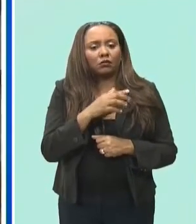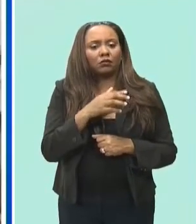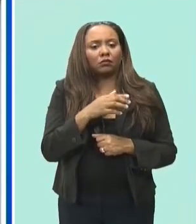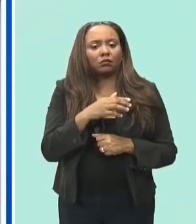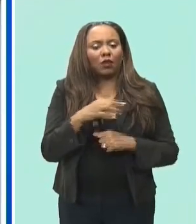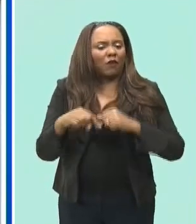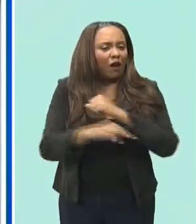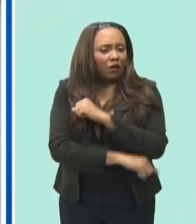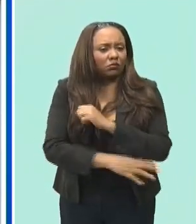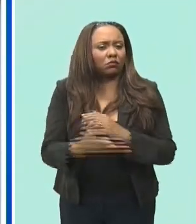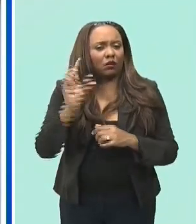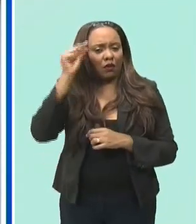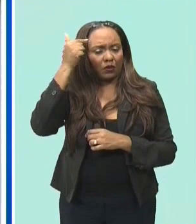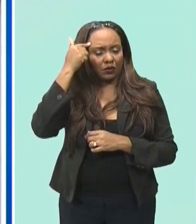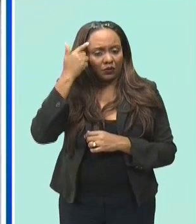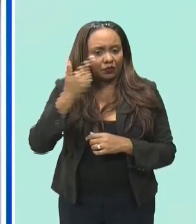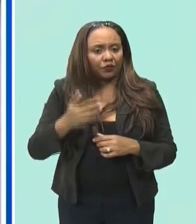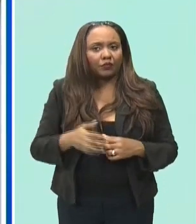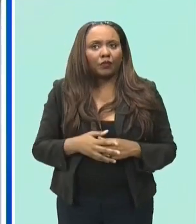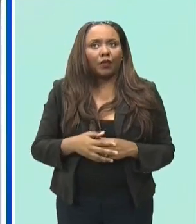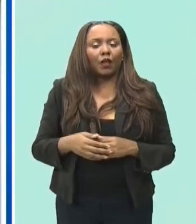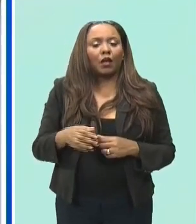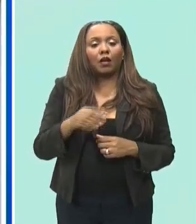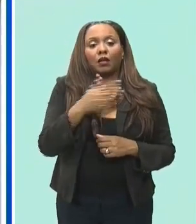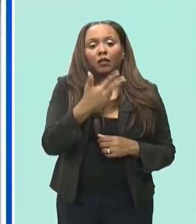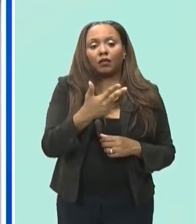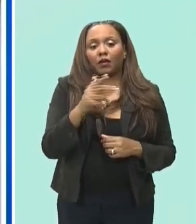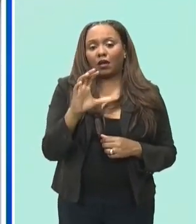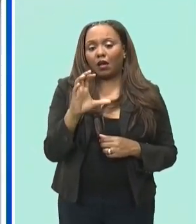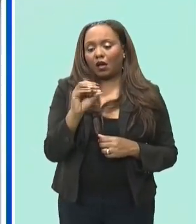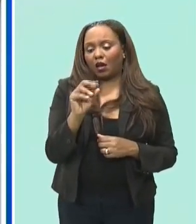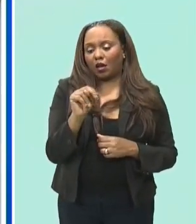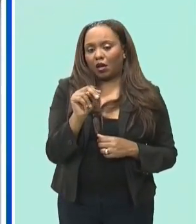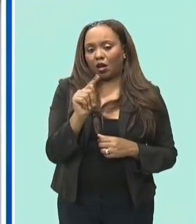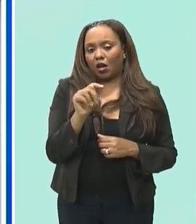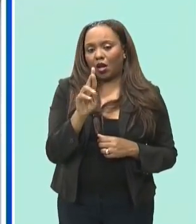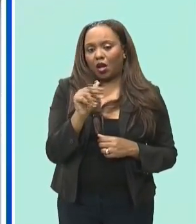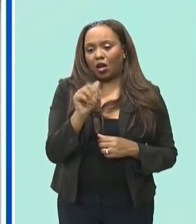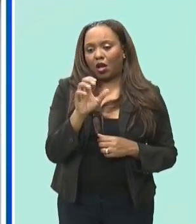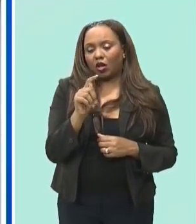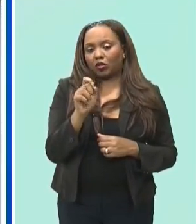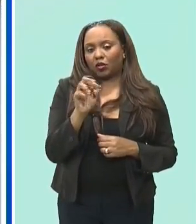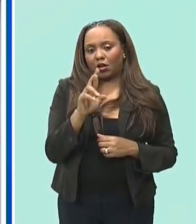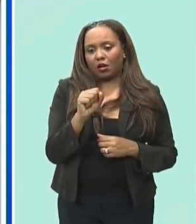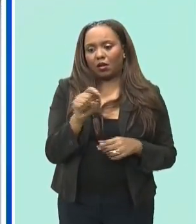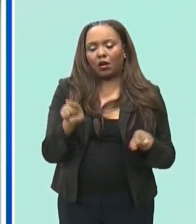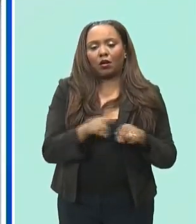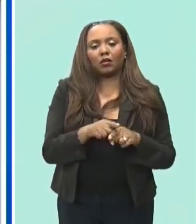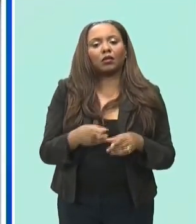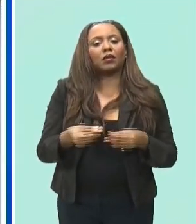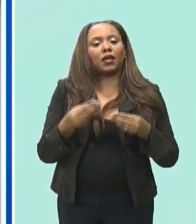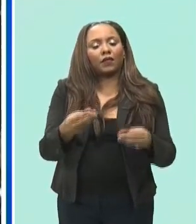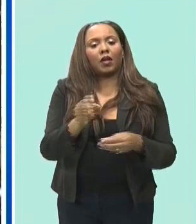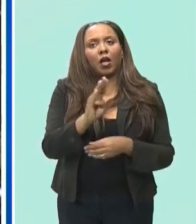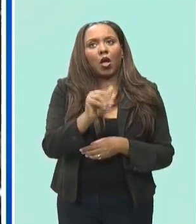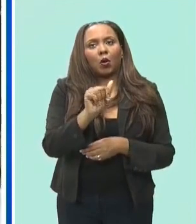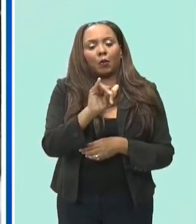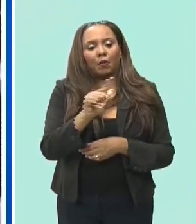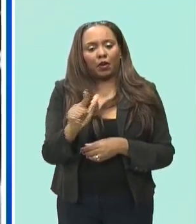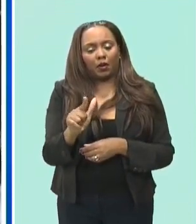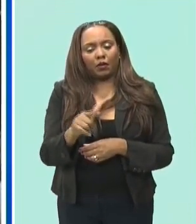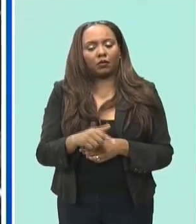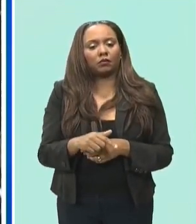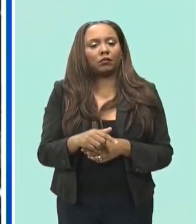were laid against him three contractors were also granted bail in the sum of 1.5 million dollars they are edgar